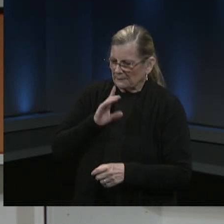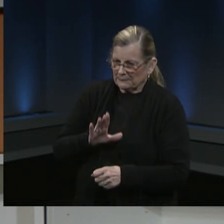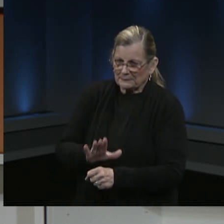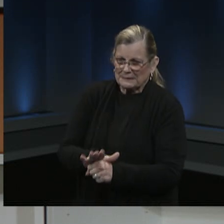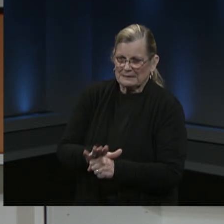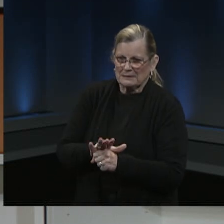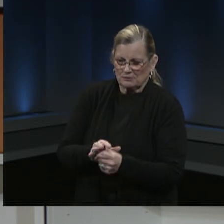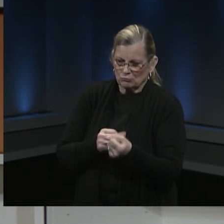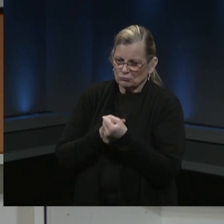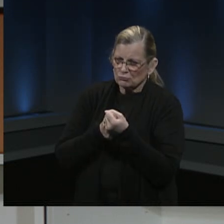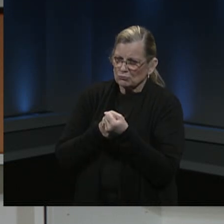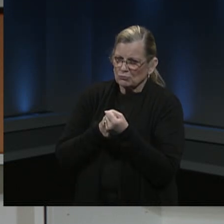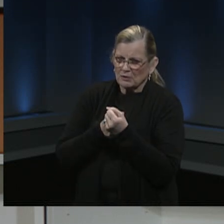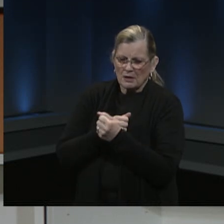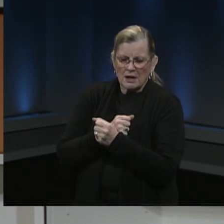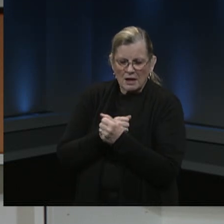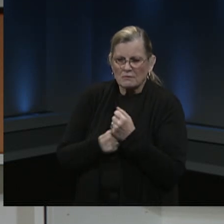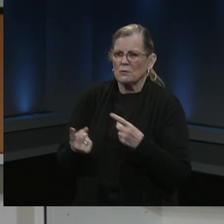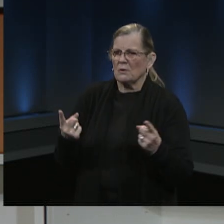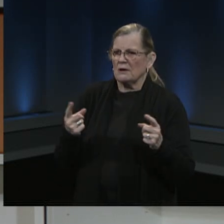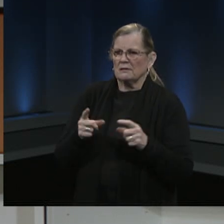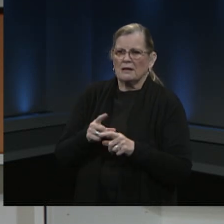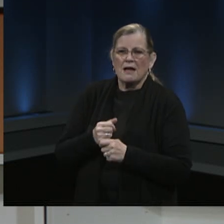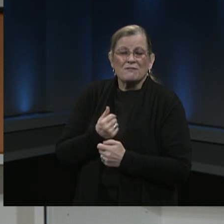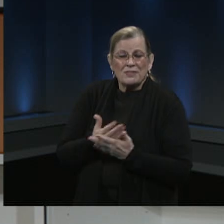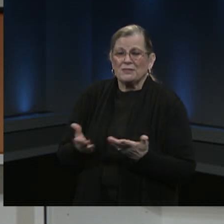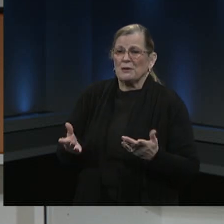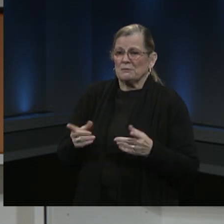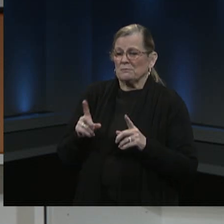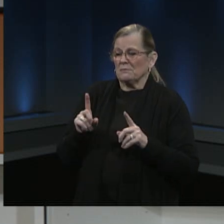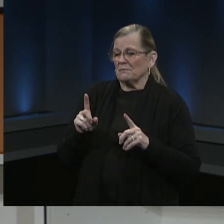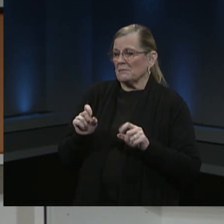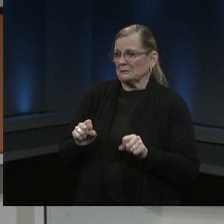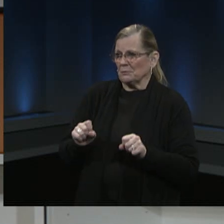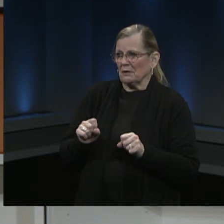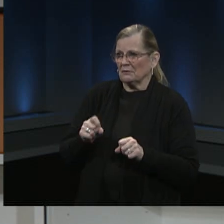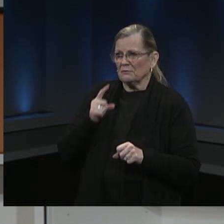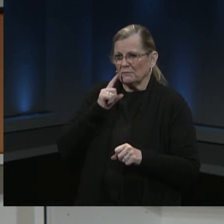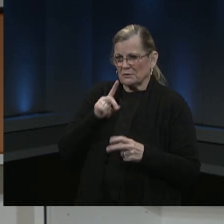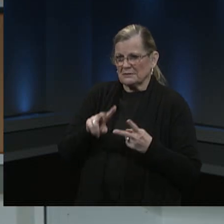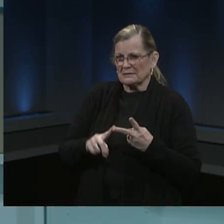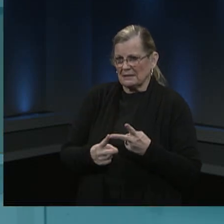in being vaccinated for both of the doses. Let's take another email.